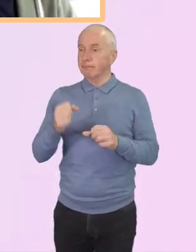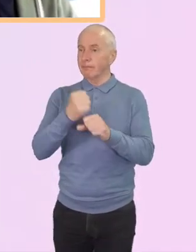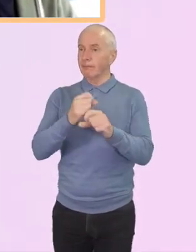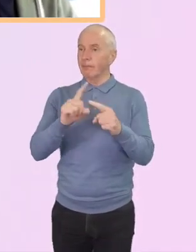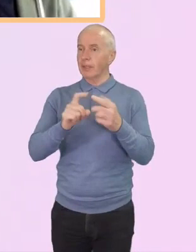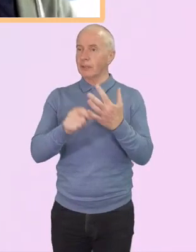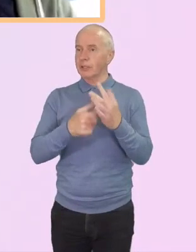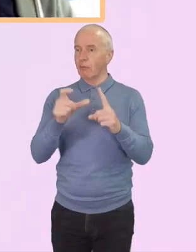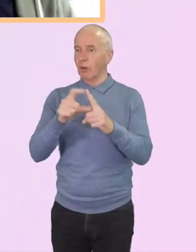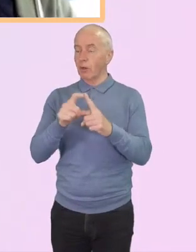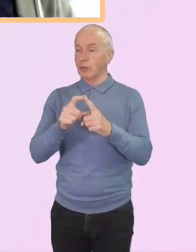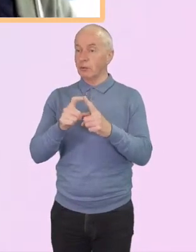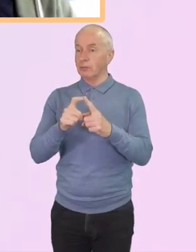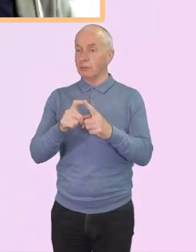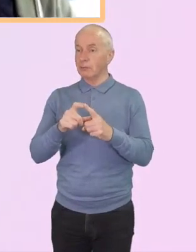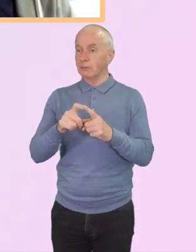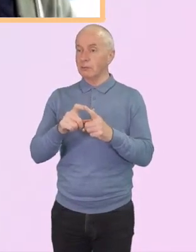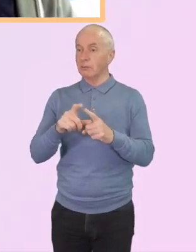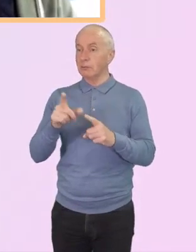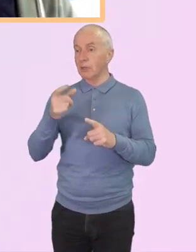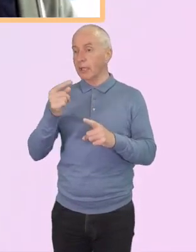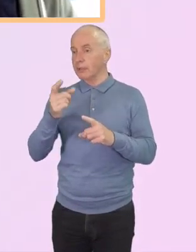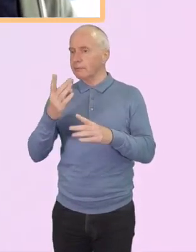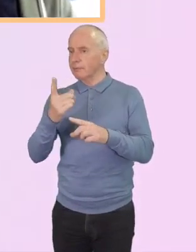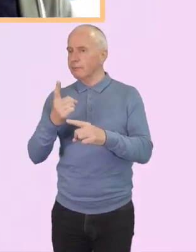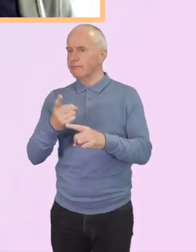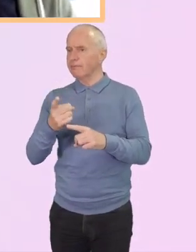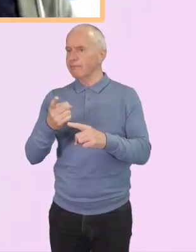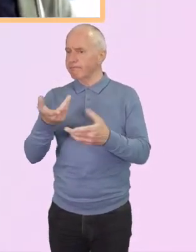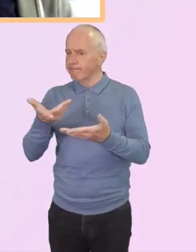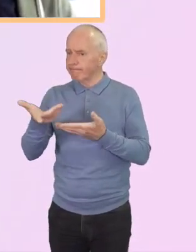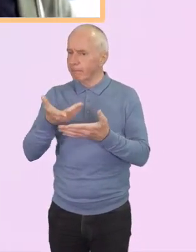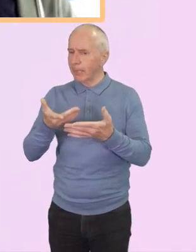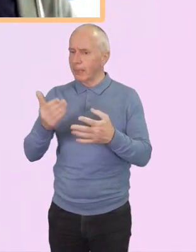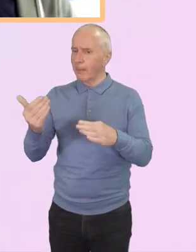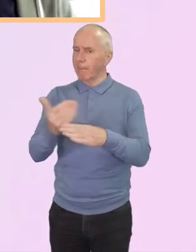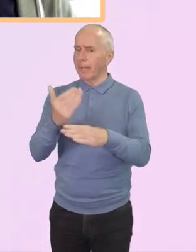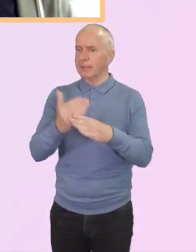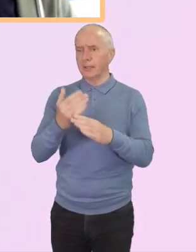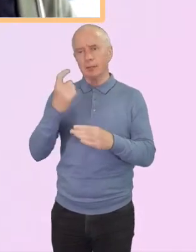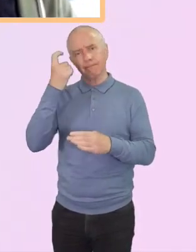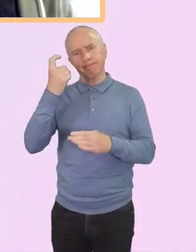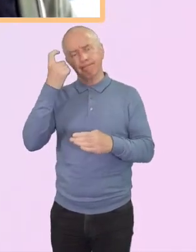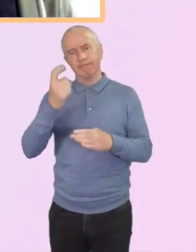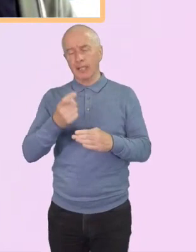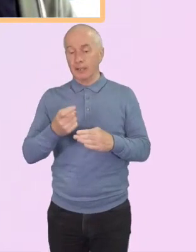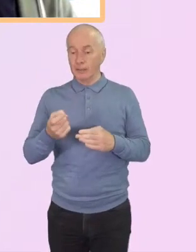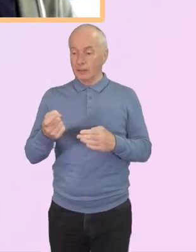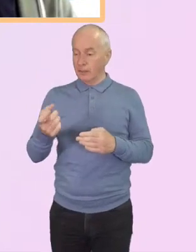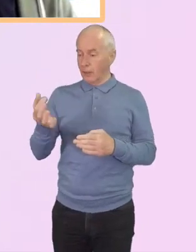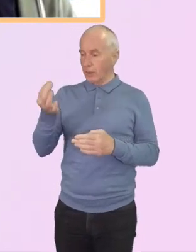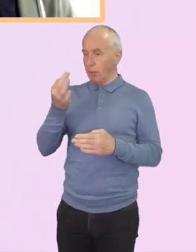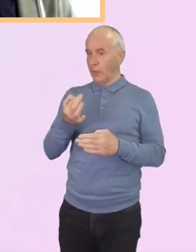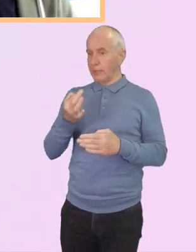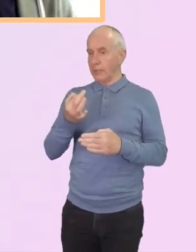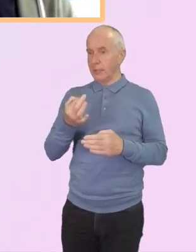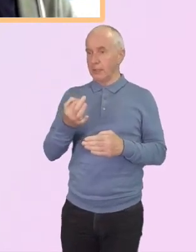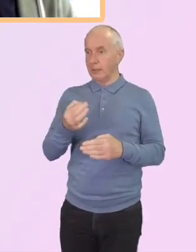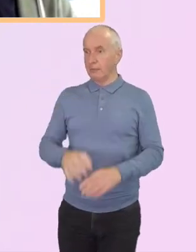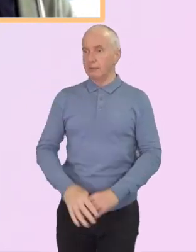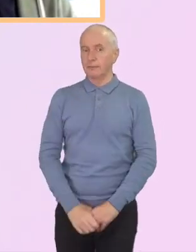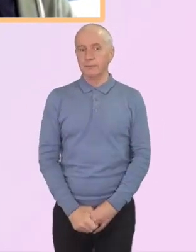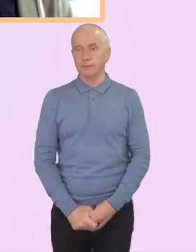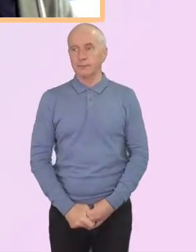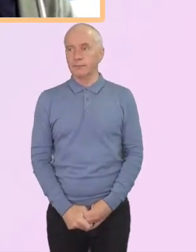to talk about some practical considerations. And then we can take those questions after you've shared. Thank you, Gerard.